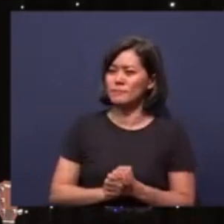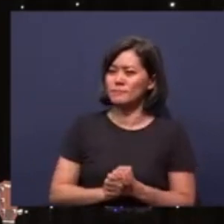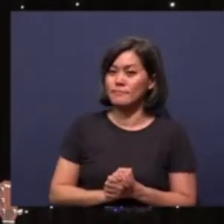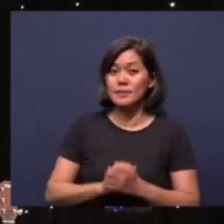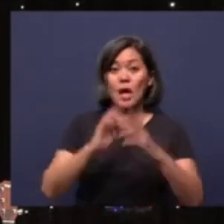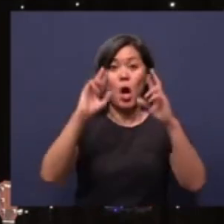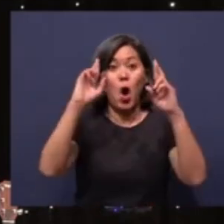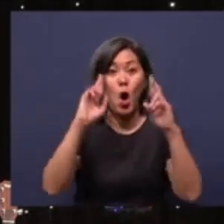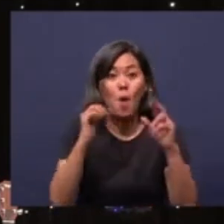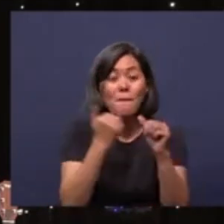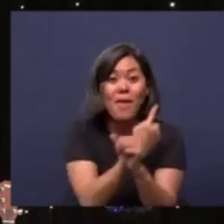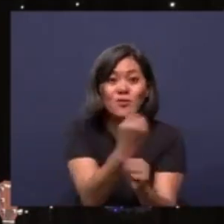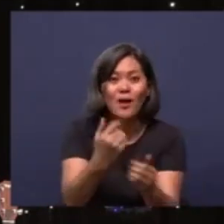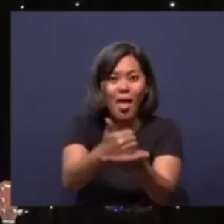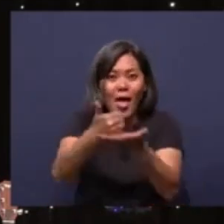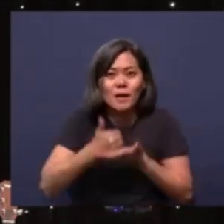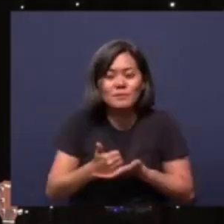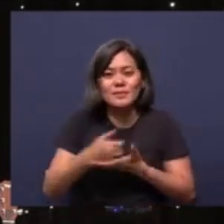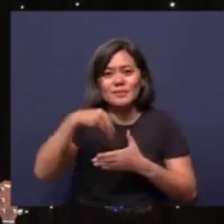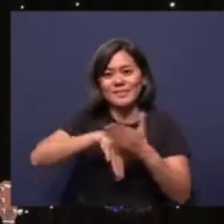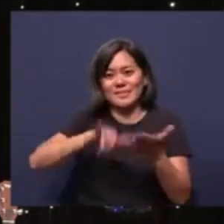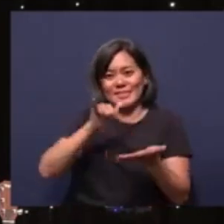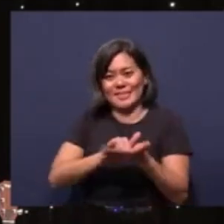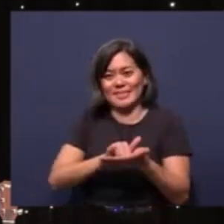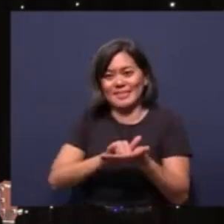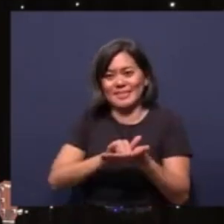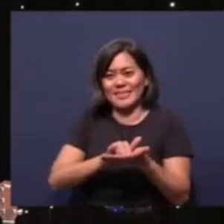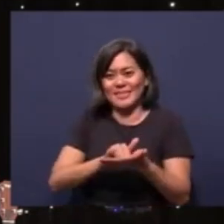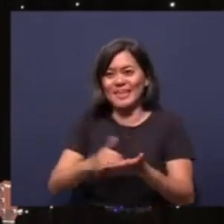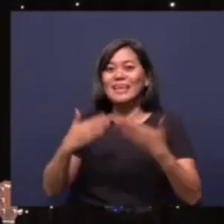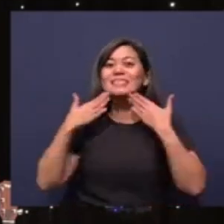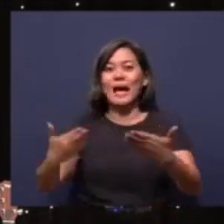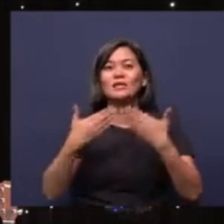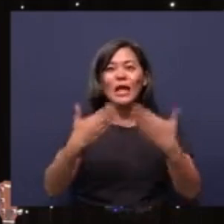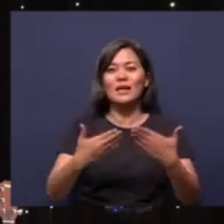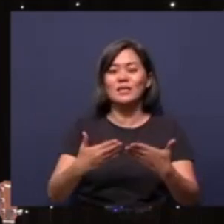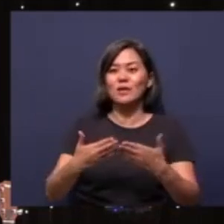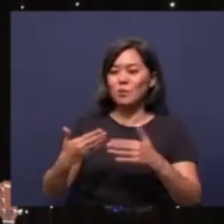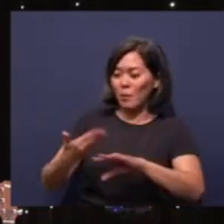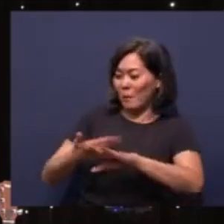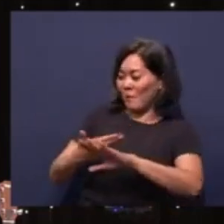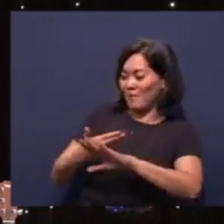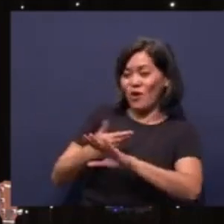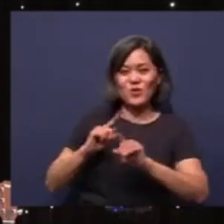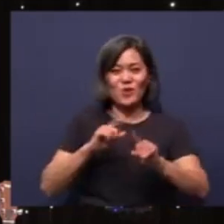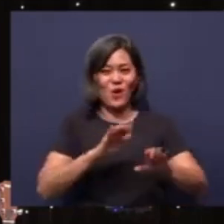Hope everybody will help us in this case. Thank you very much. Before you go,